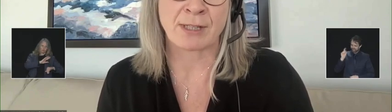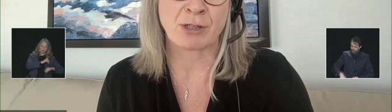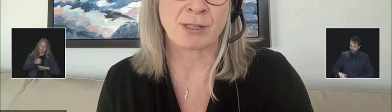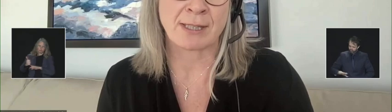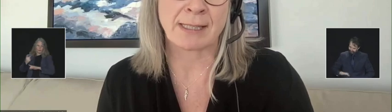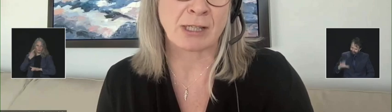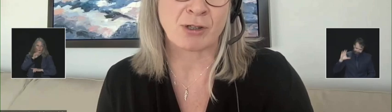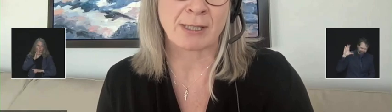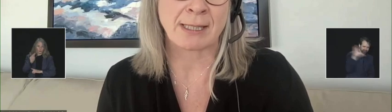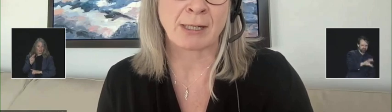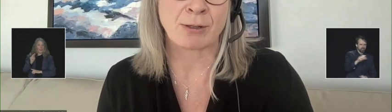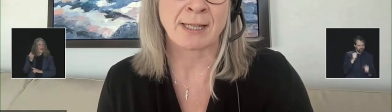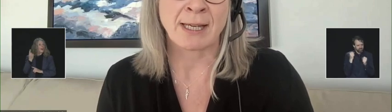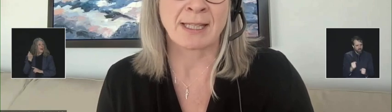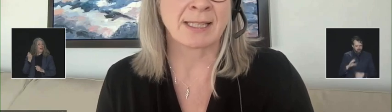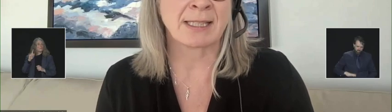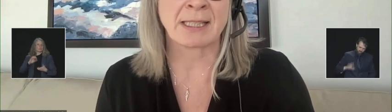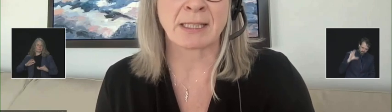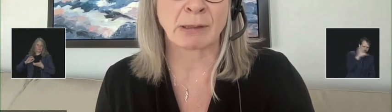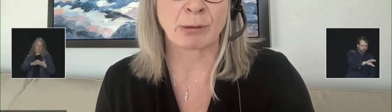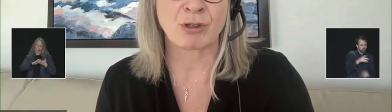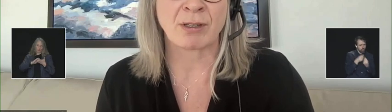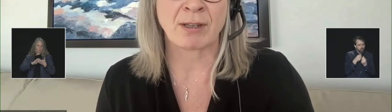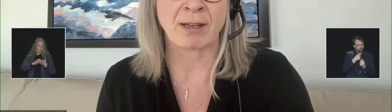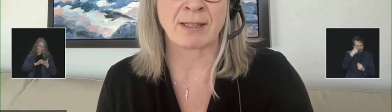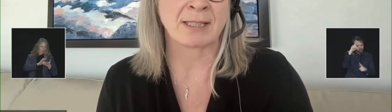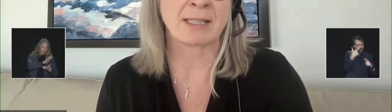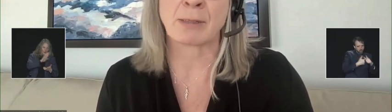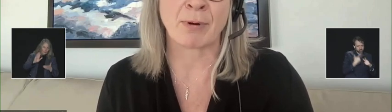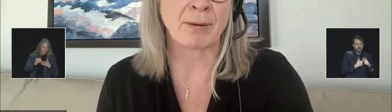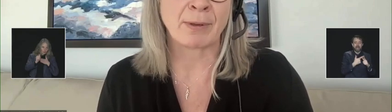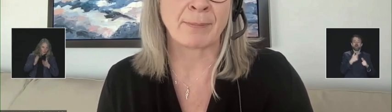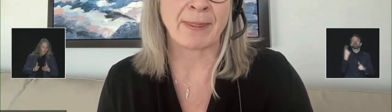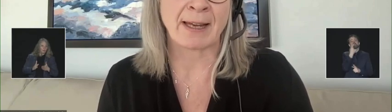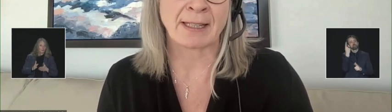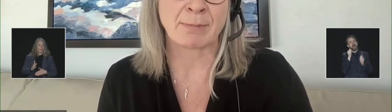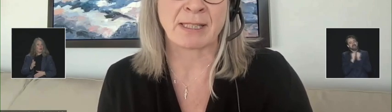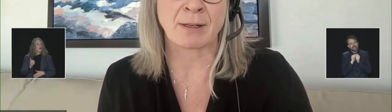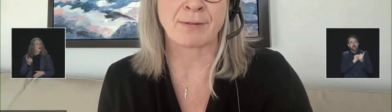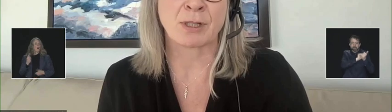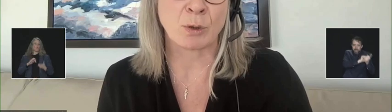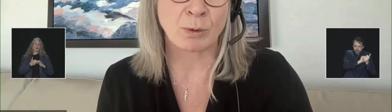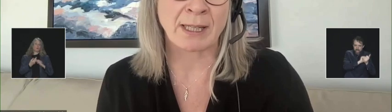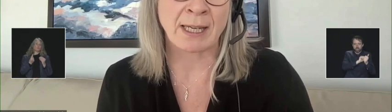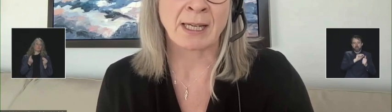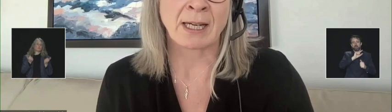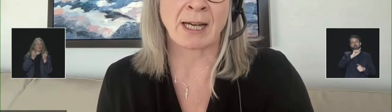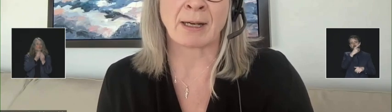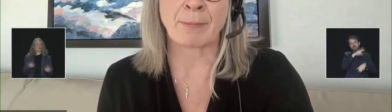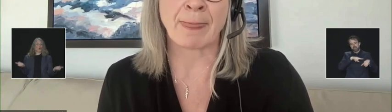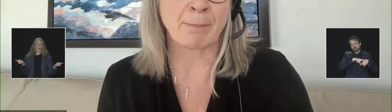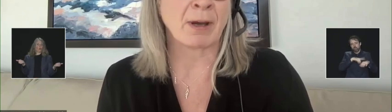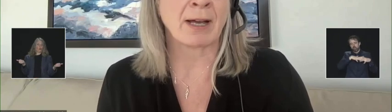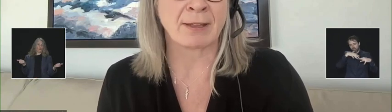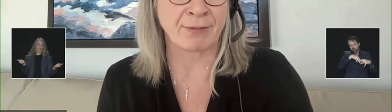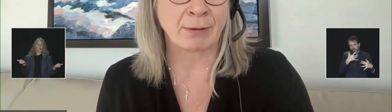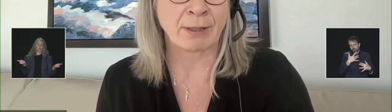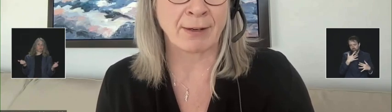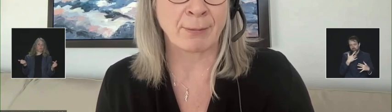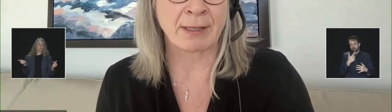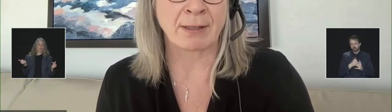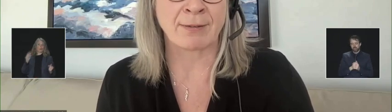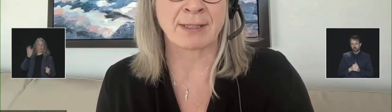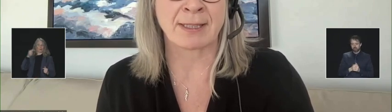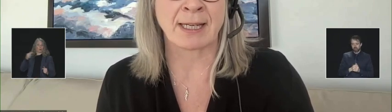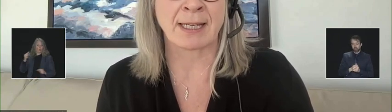with First Nations and Indigenous leaders. This isn't a solution, this isn't a problem that can be solved solely by the